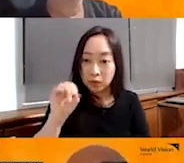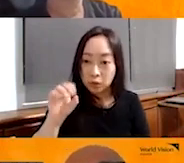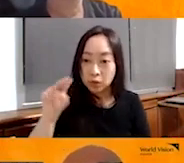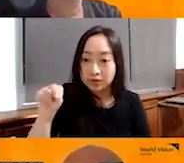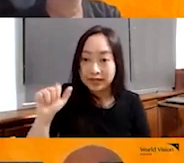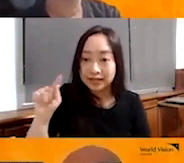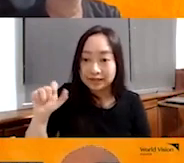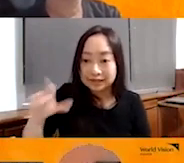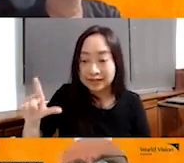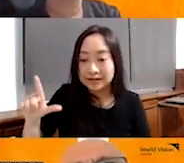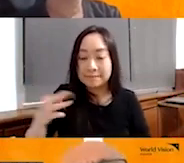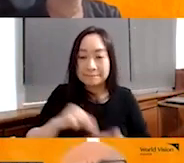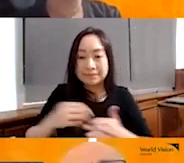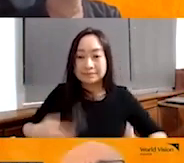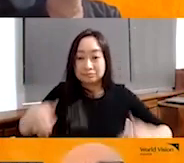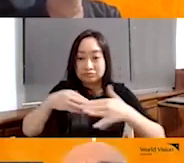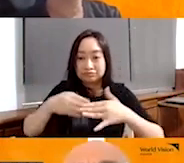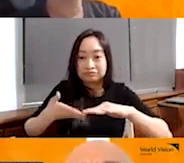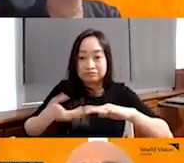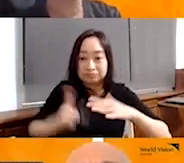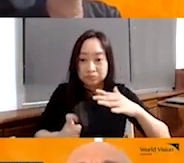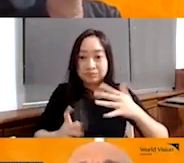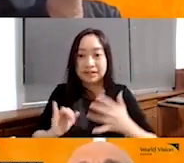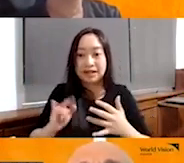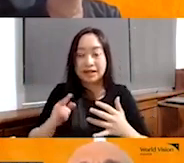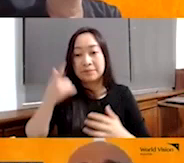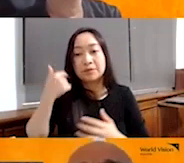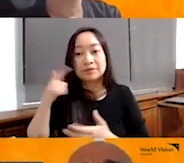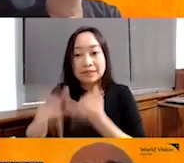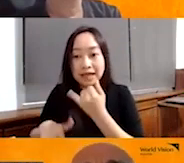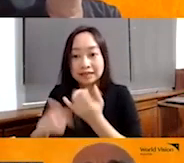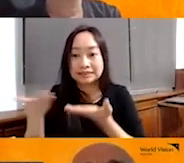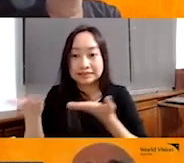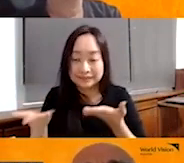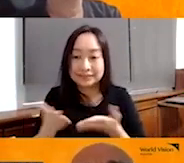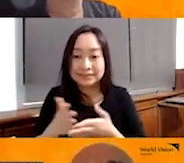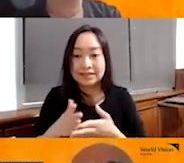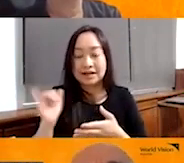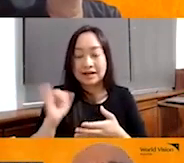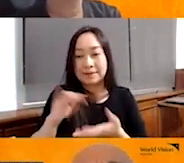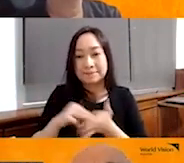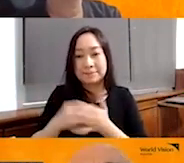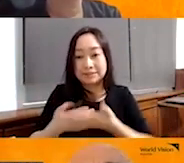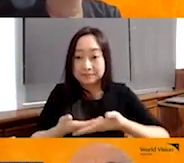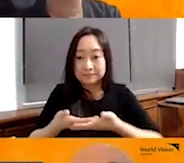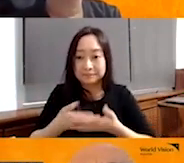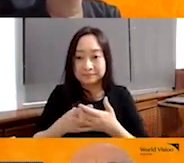because, you know, the lack of health services bring that the mortality, neonatal